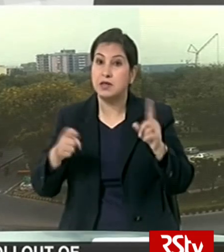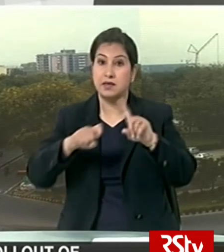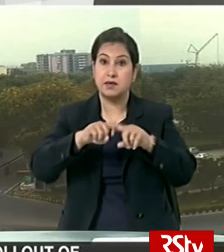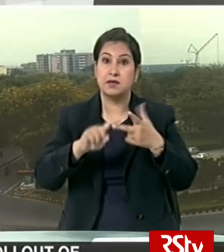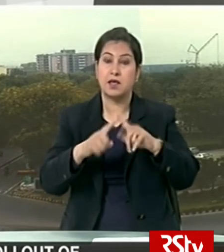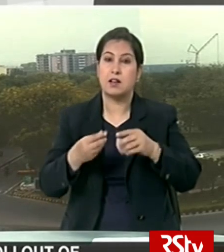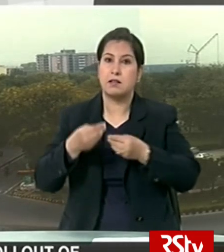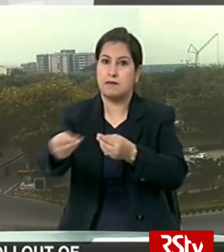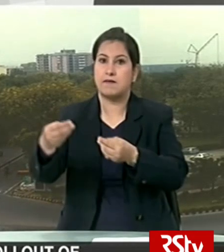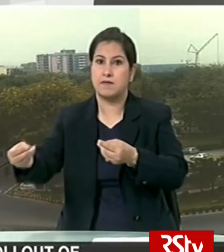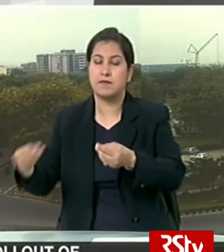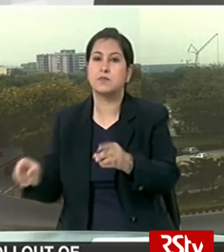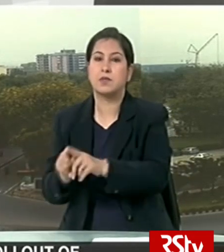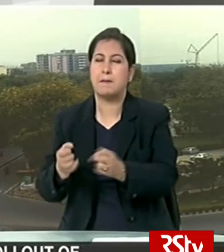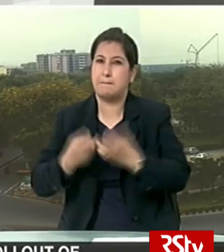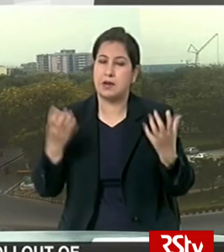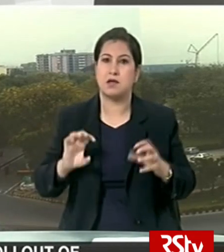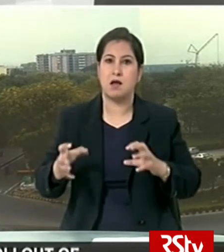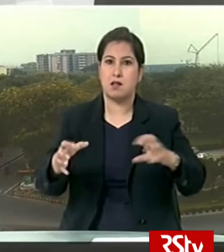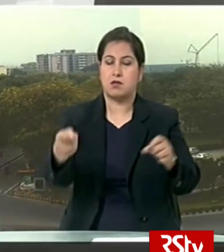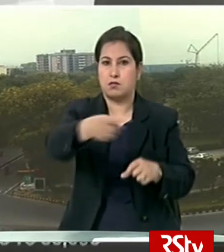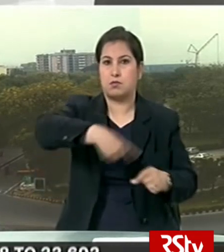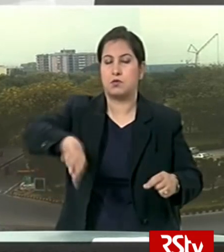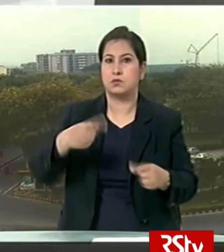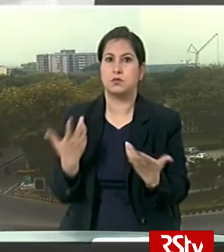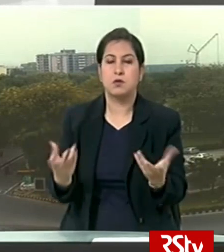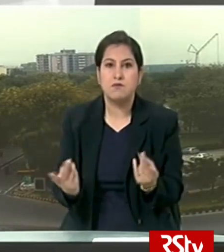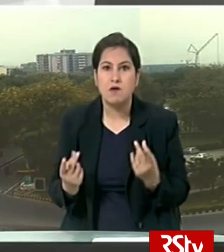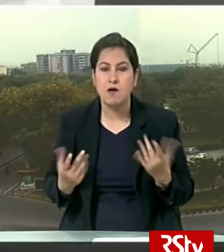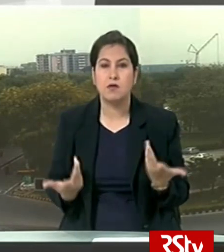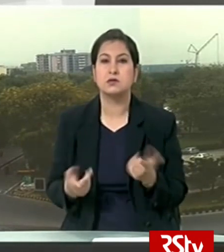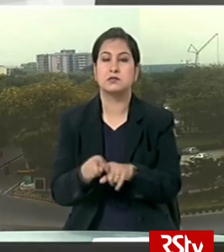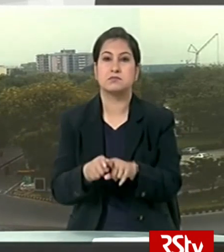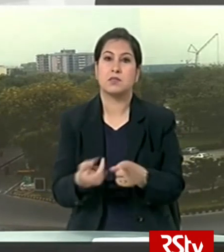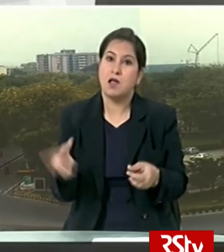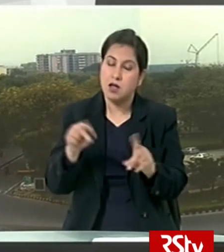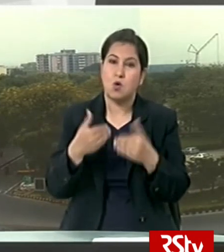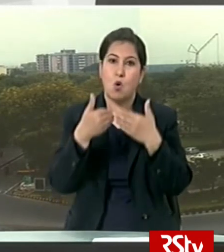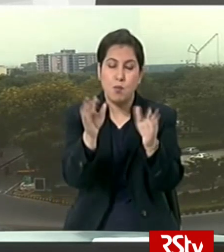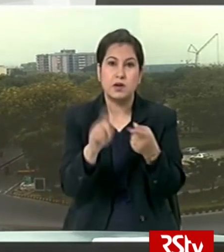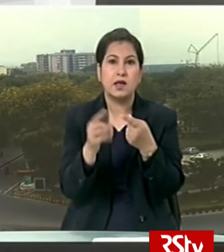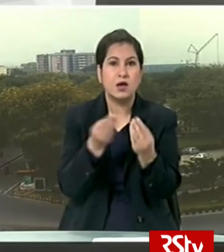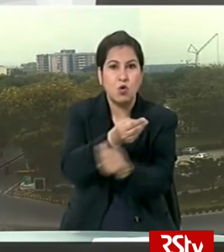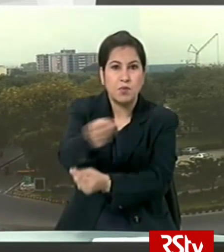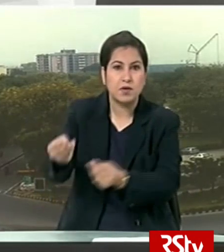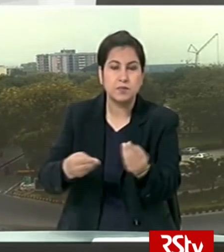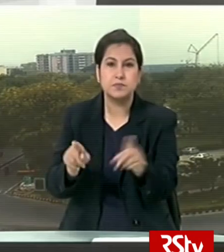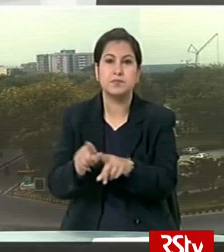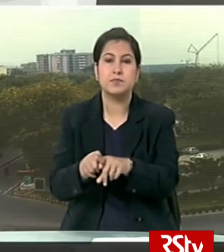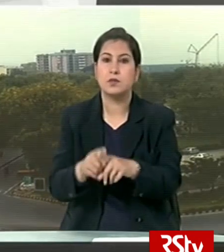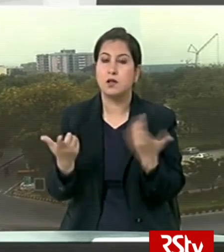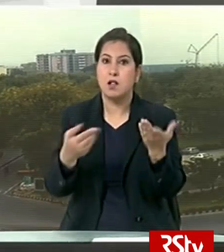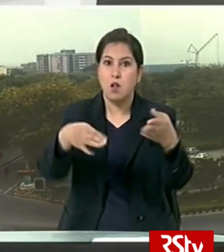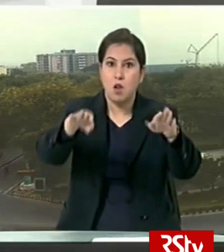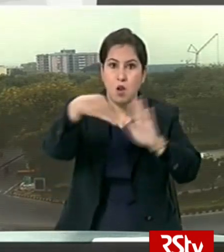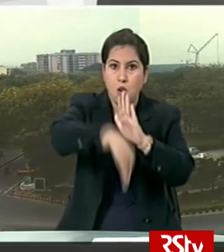is being considered by many countries as a way to speed the reopening of economies devastated by